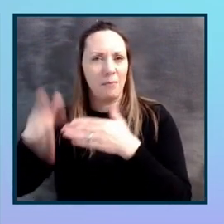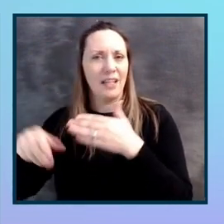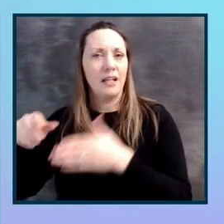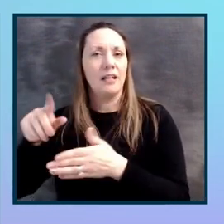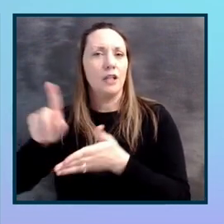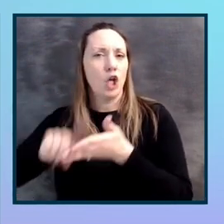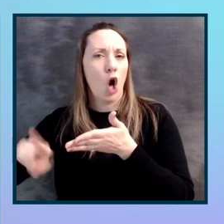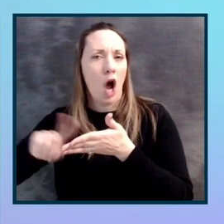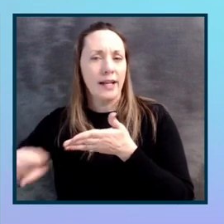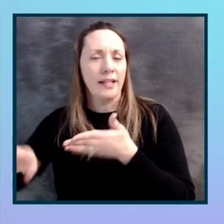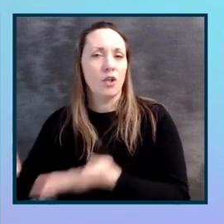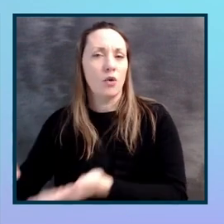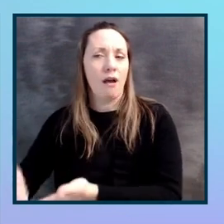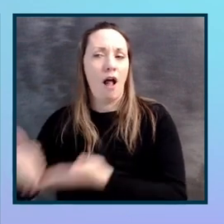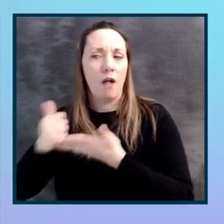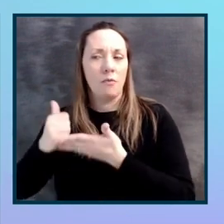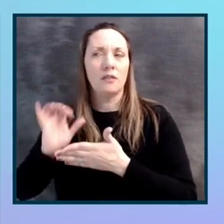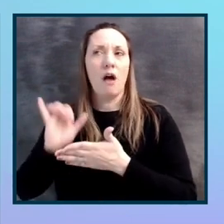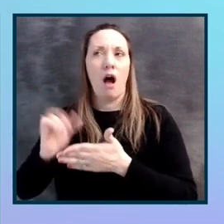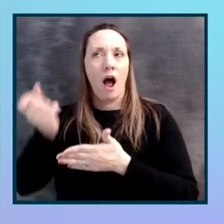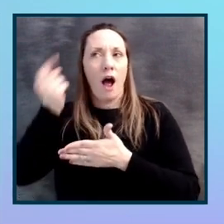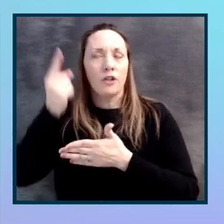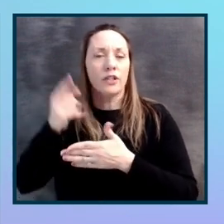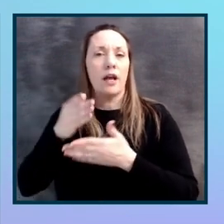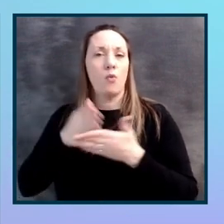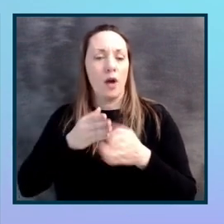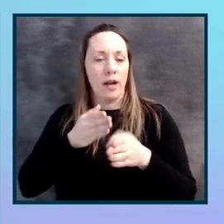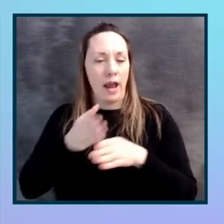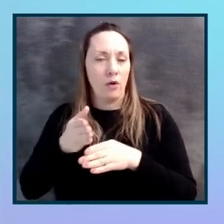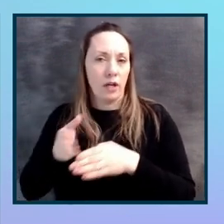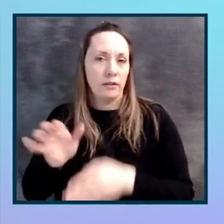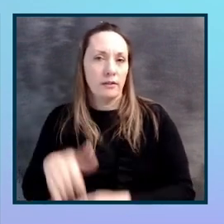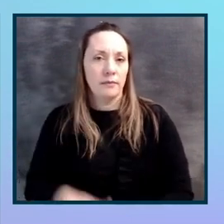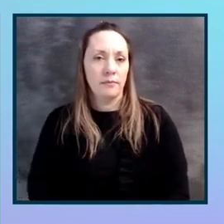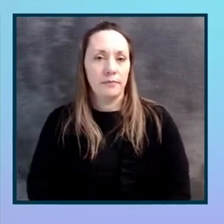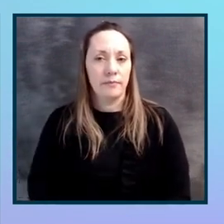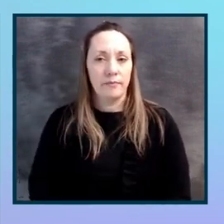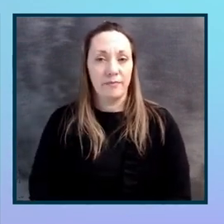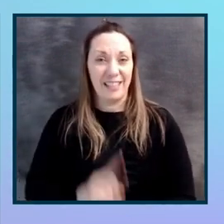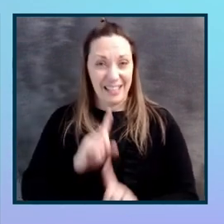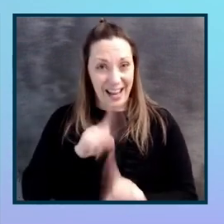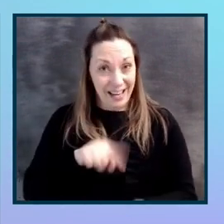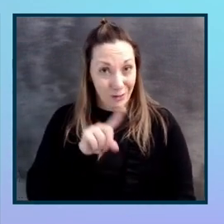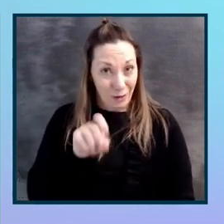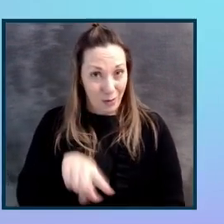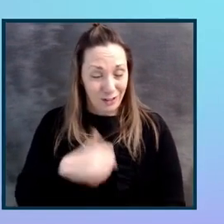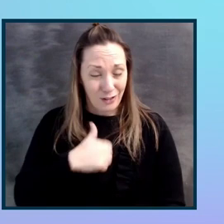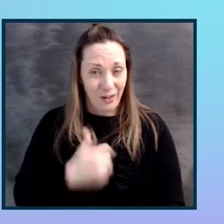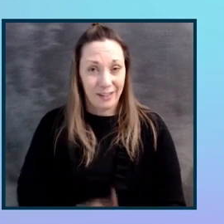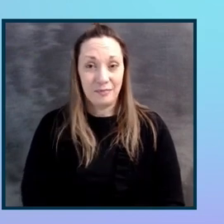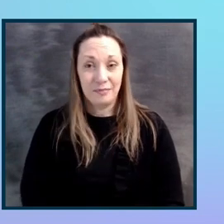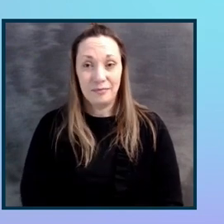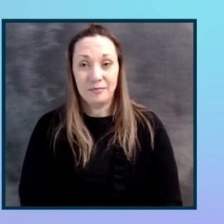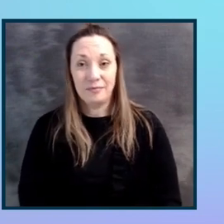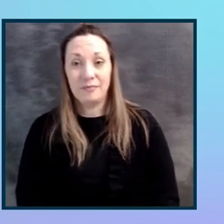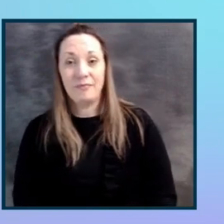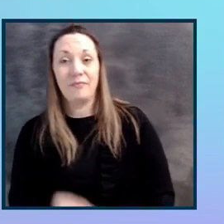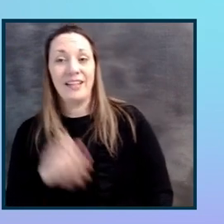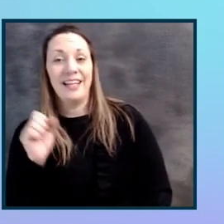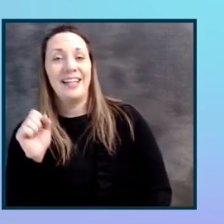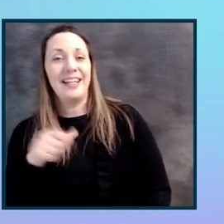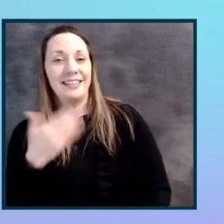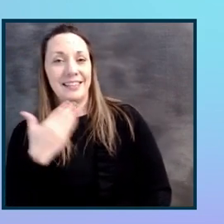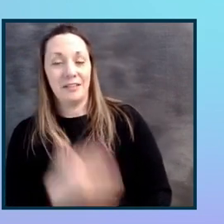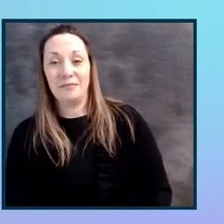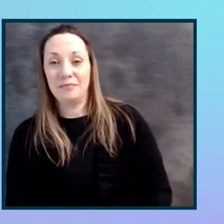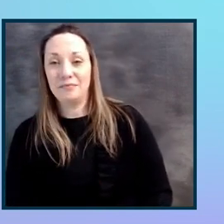and what we're looking at in that sense. Yeah. Does that answer the question? Sorry. Yes, thank you.